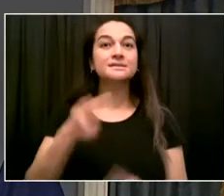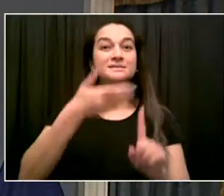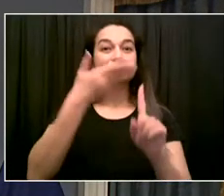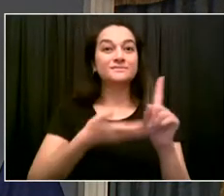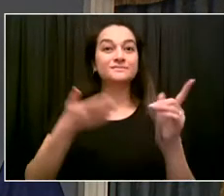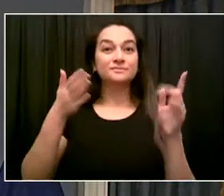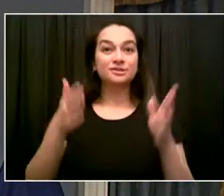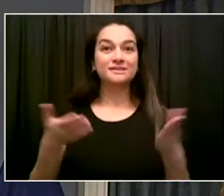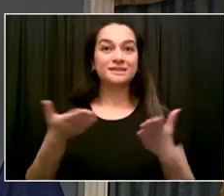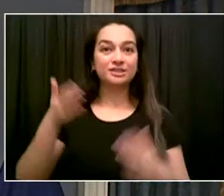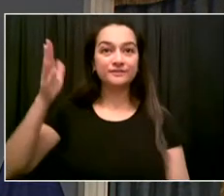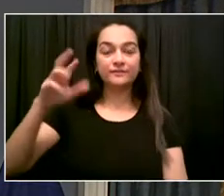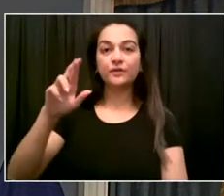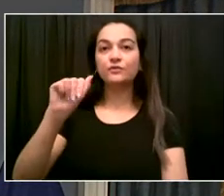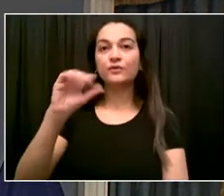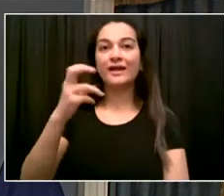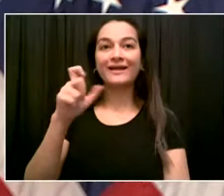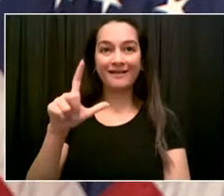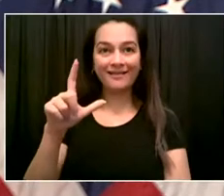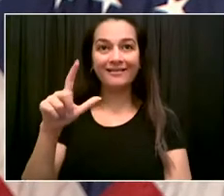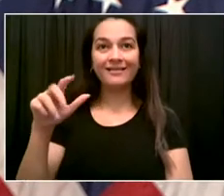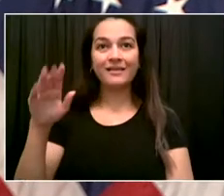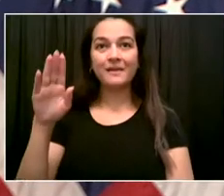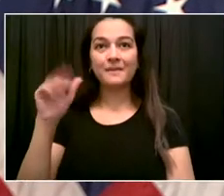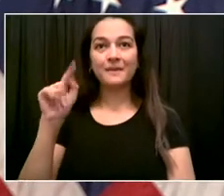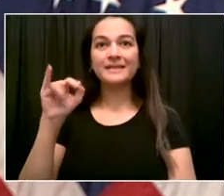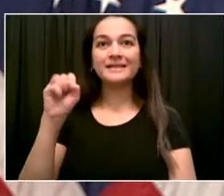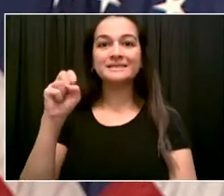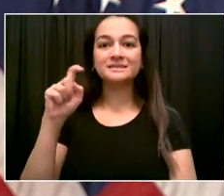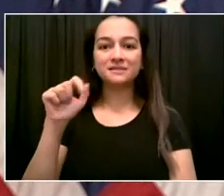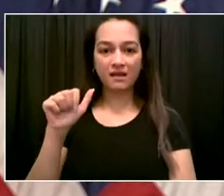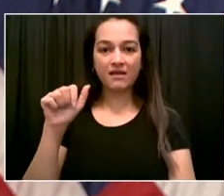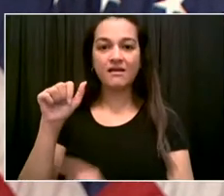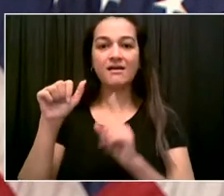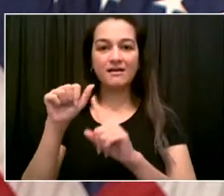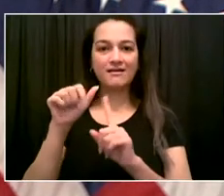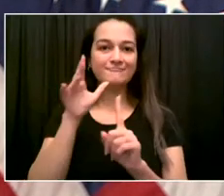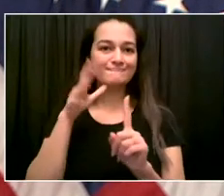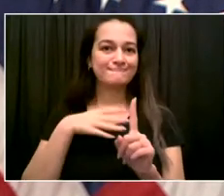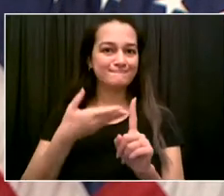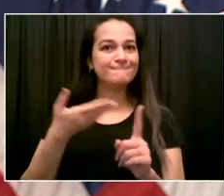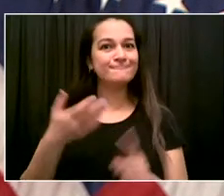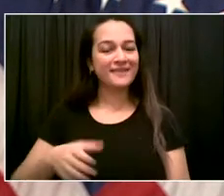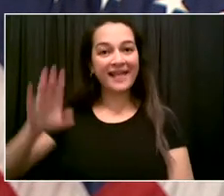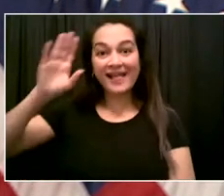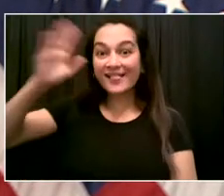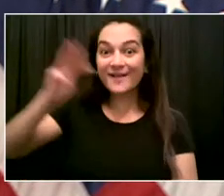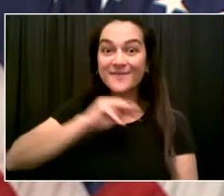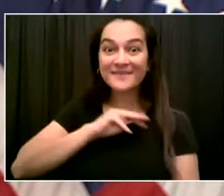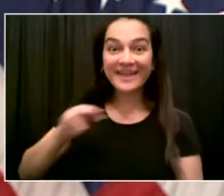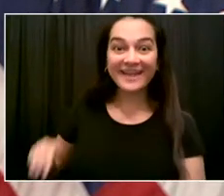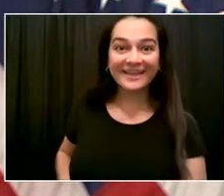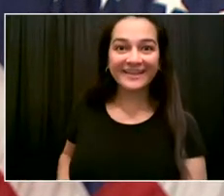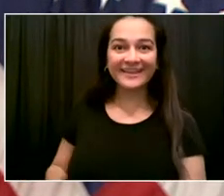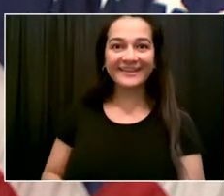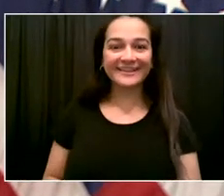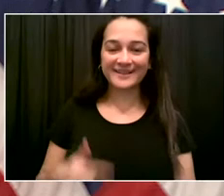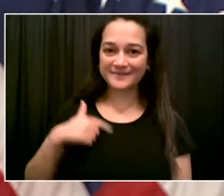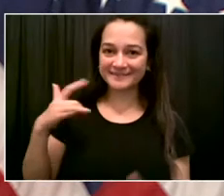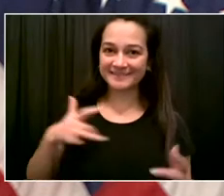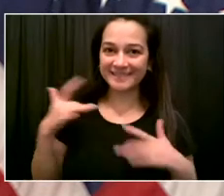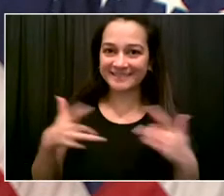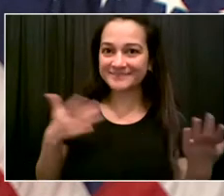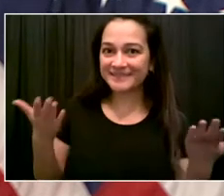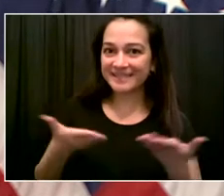And I'm very excited to join the administration in assisting in the recovery efforts for the